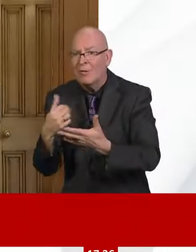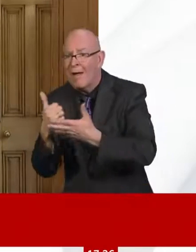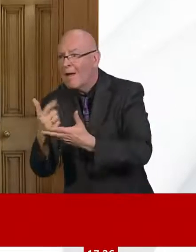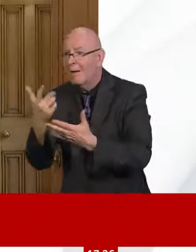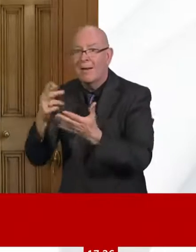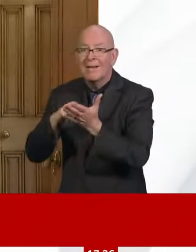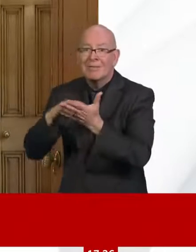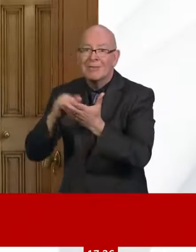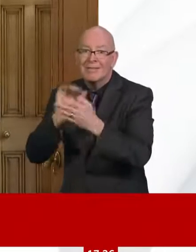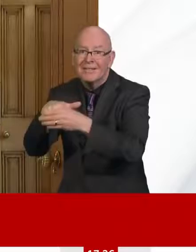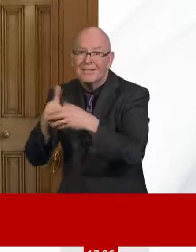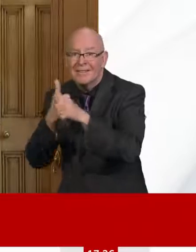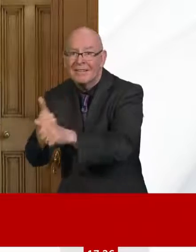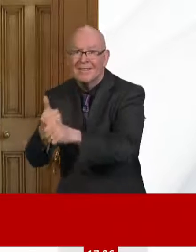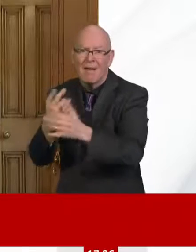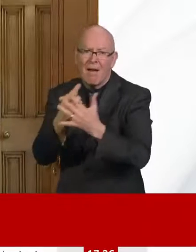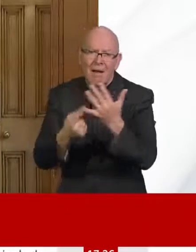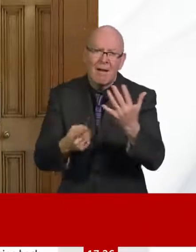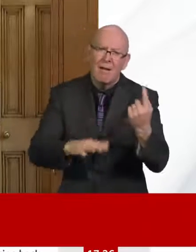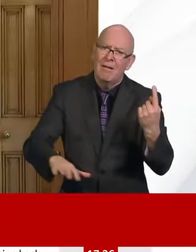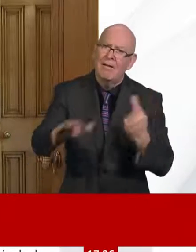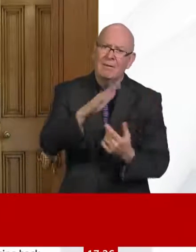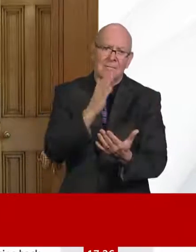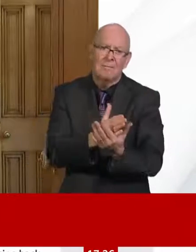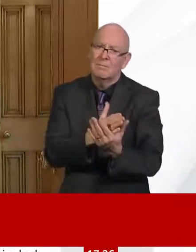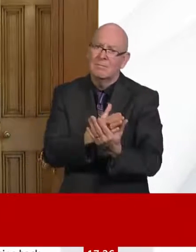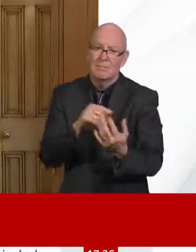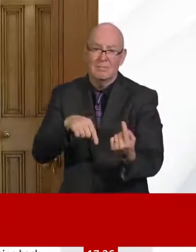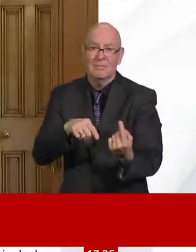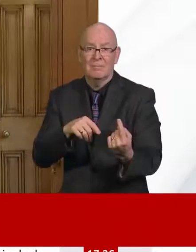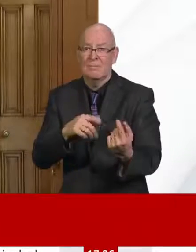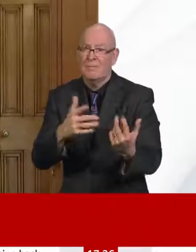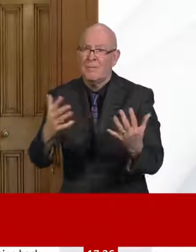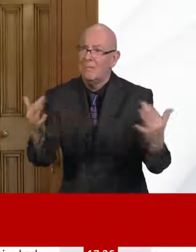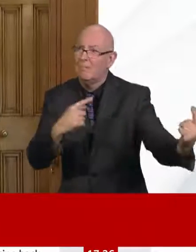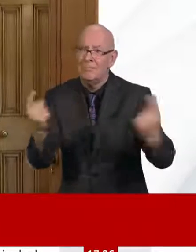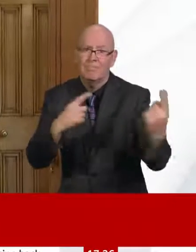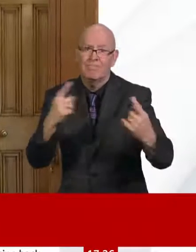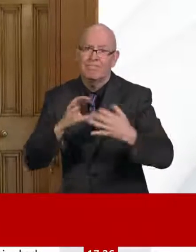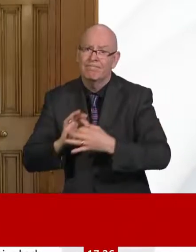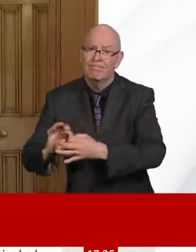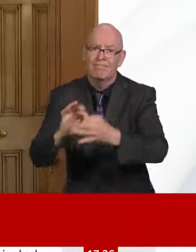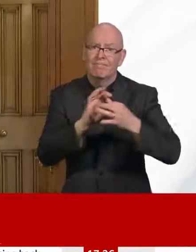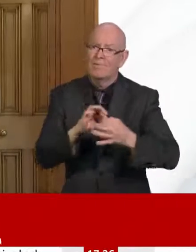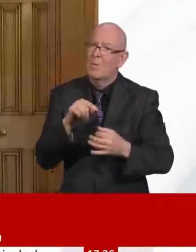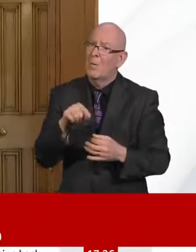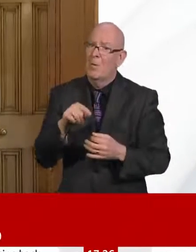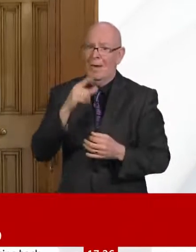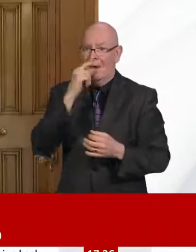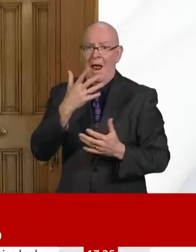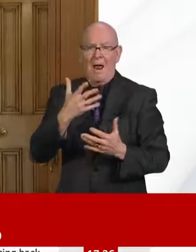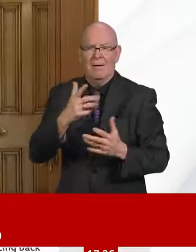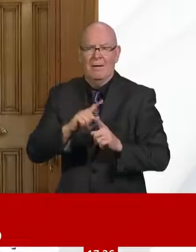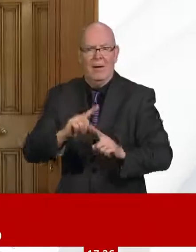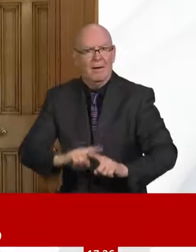to me, it doesn't matter whether you're, you know, young, middle aged or old, whether you live in London, or in the countryside in the southwest, or indeed in the